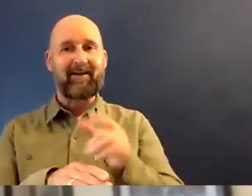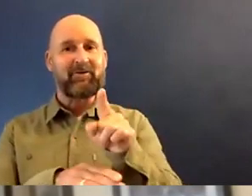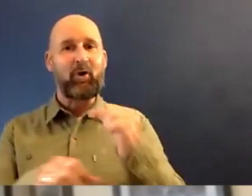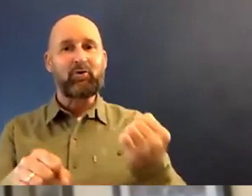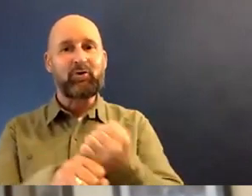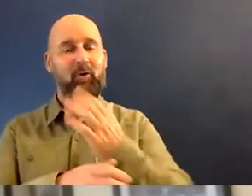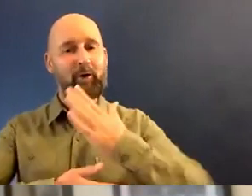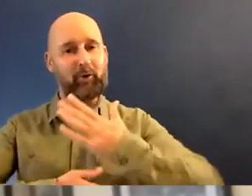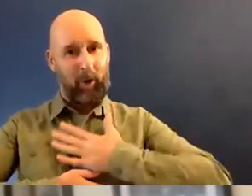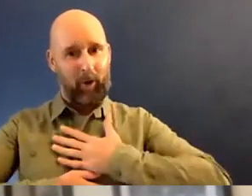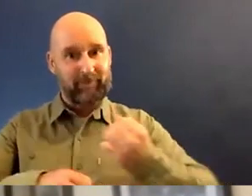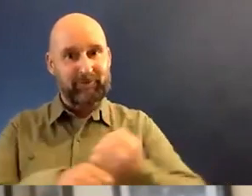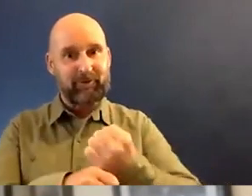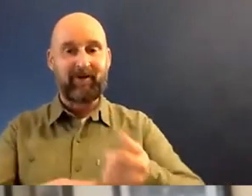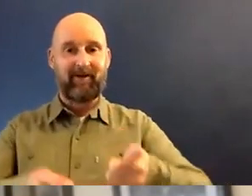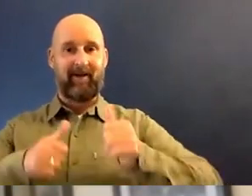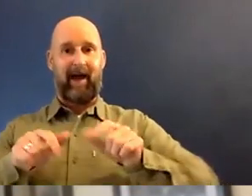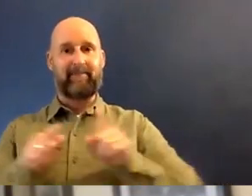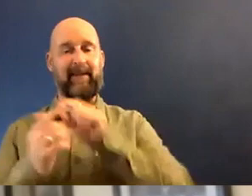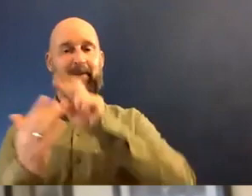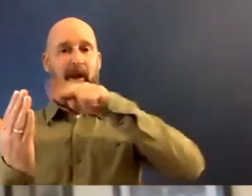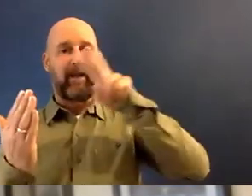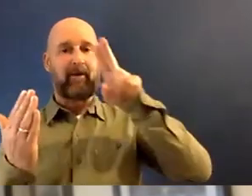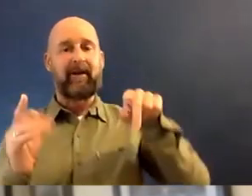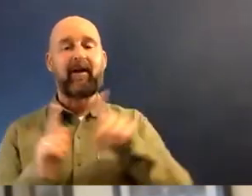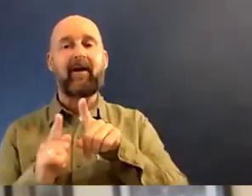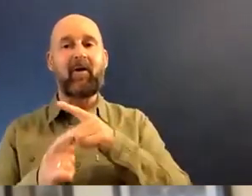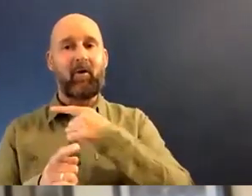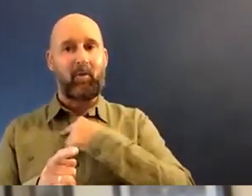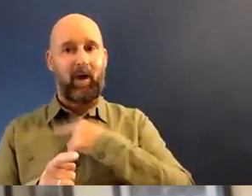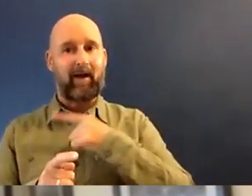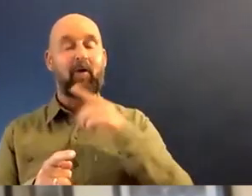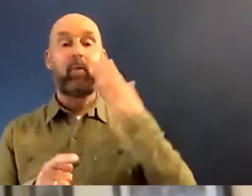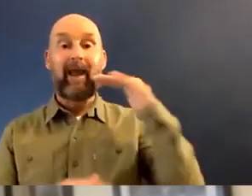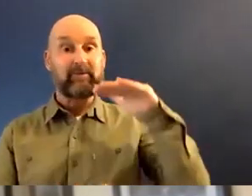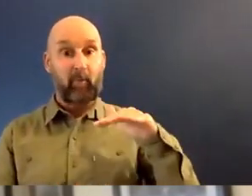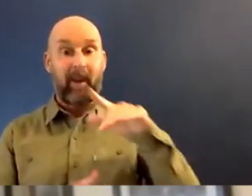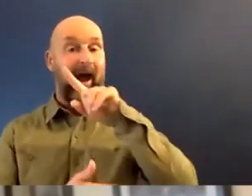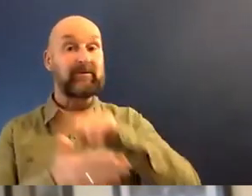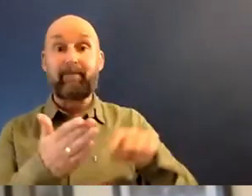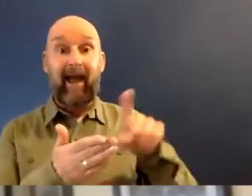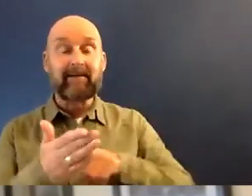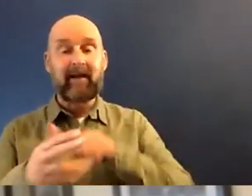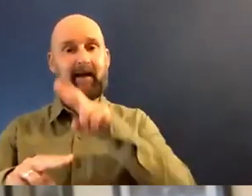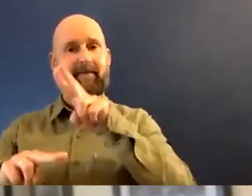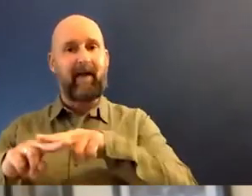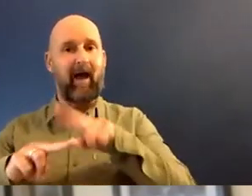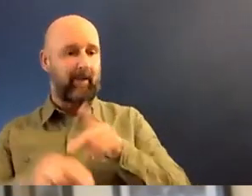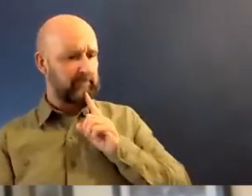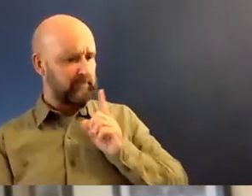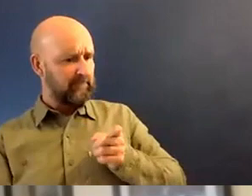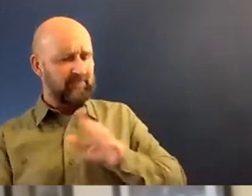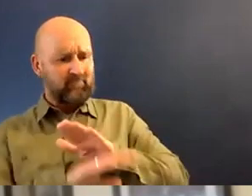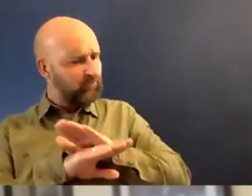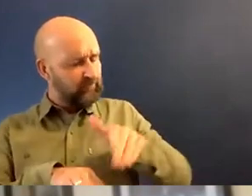doing and that's what I'm doing with my calligraphy. I was actually banned from being a calligrapher when I was a child by my father who wanted me to have a normal